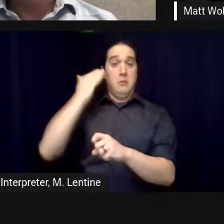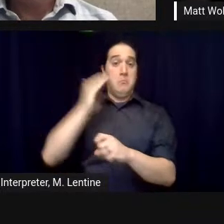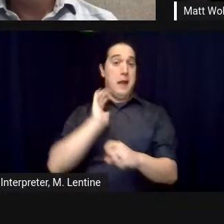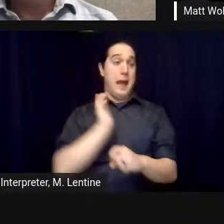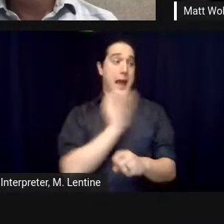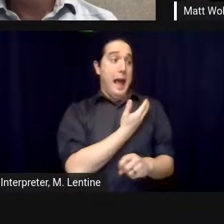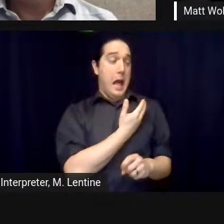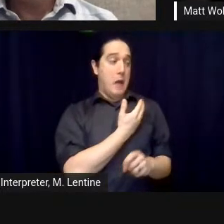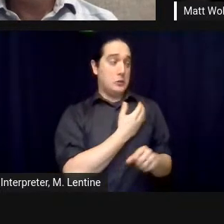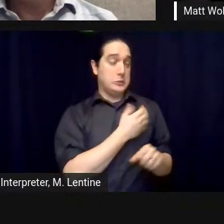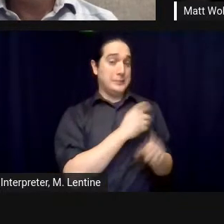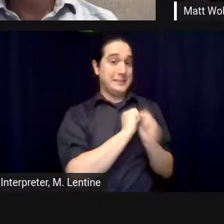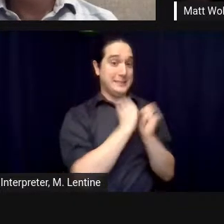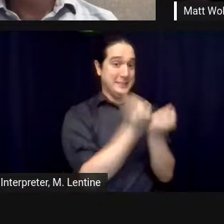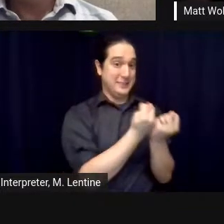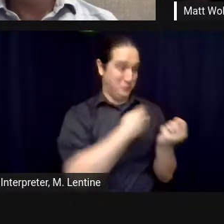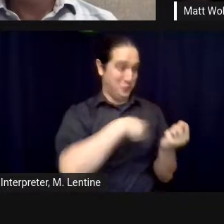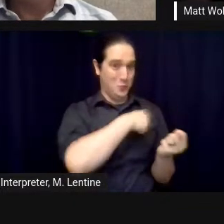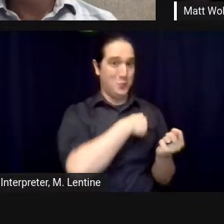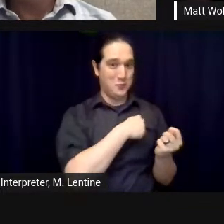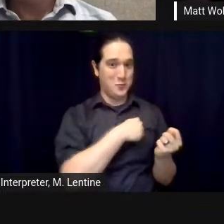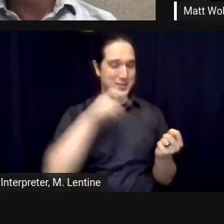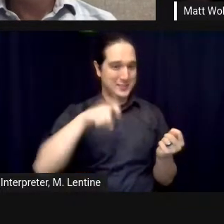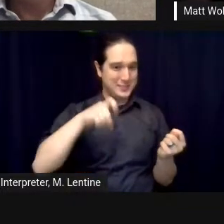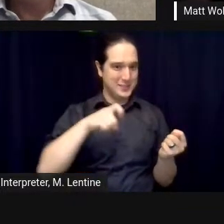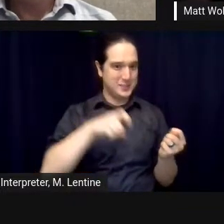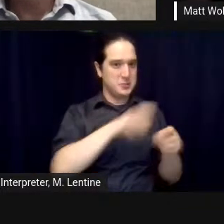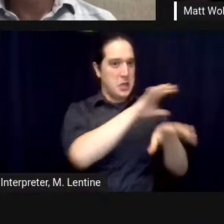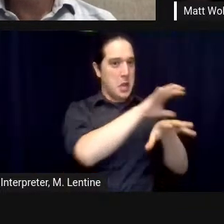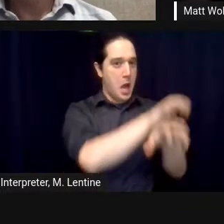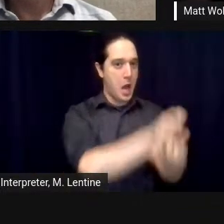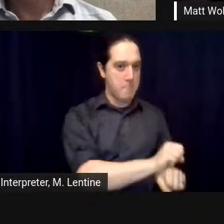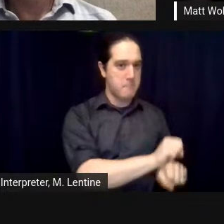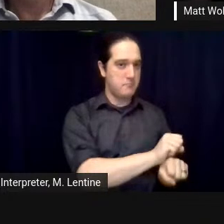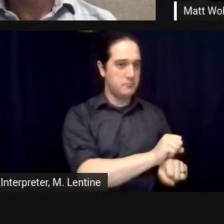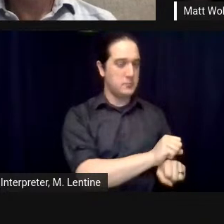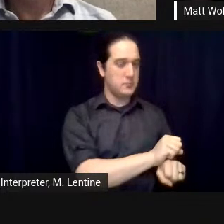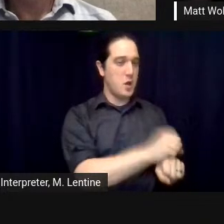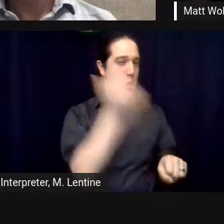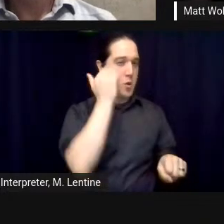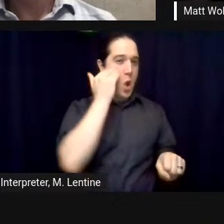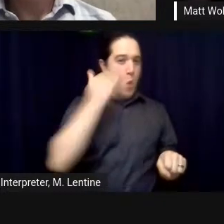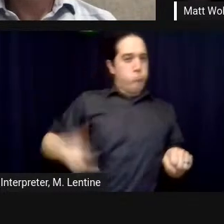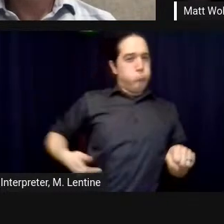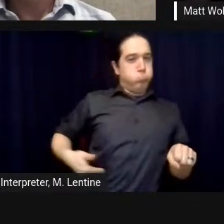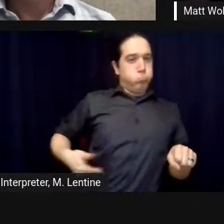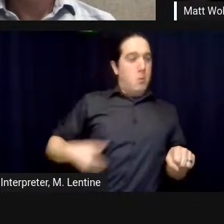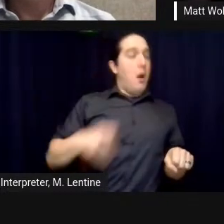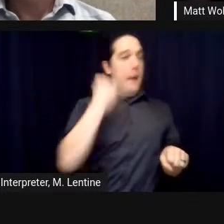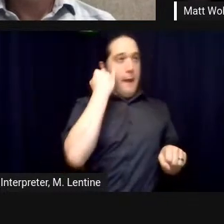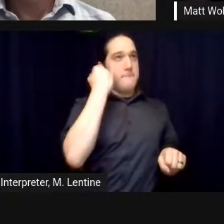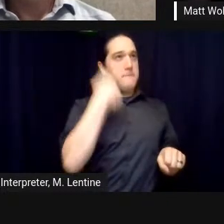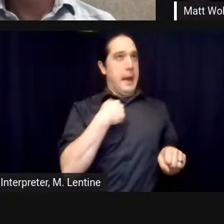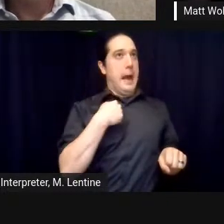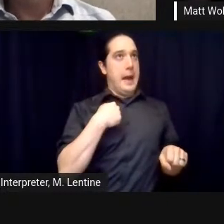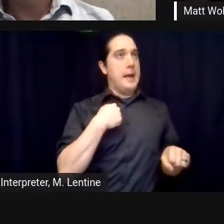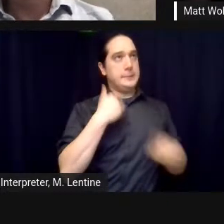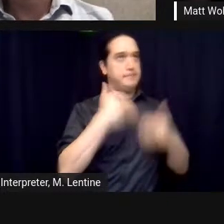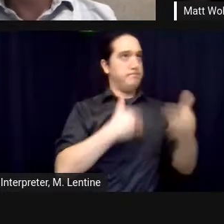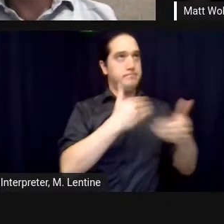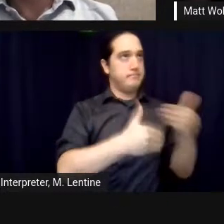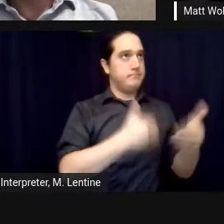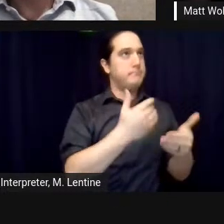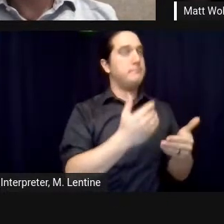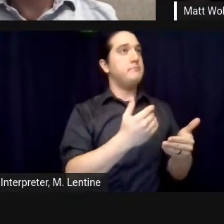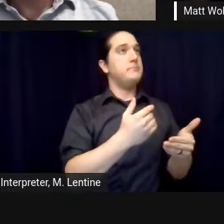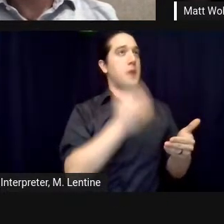pass the test can it be put in bias for two and not pollute the the life inside can it be part of